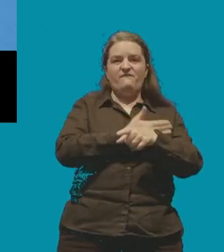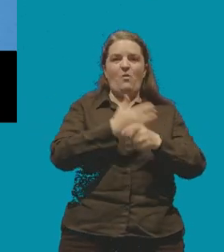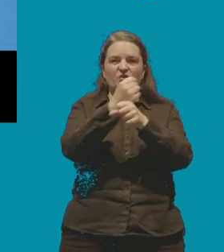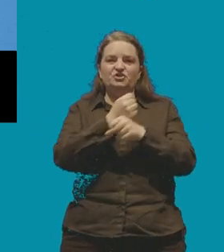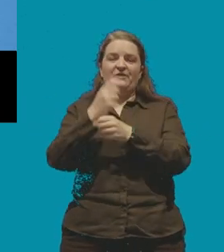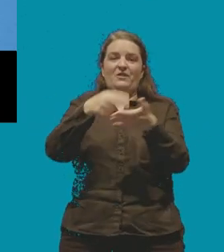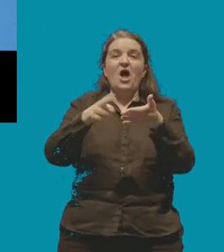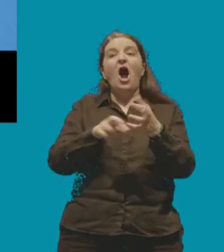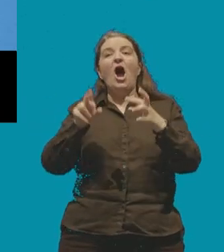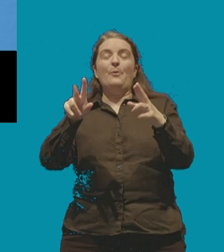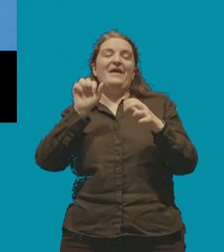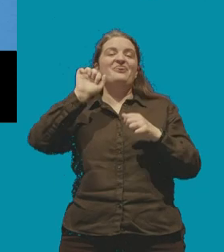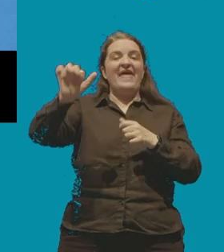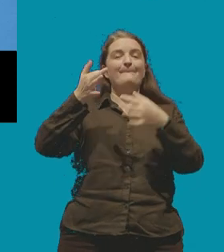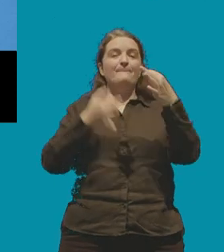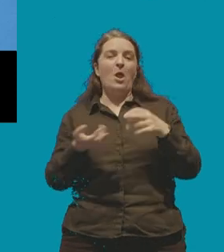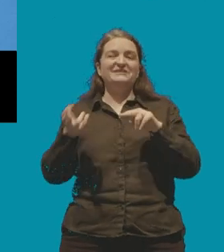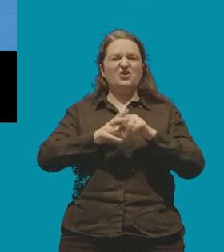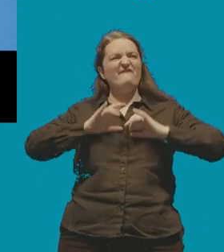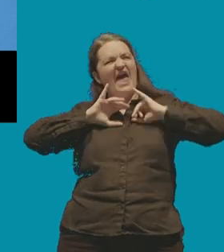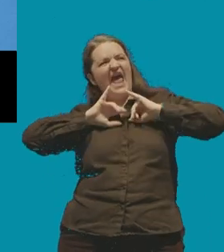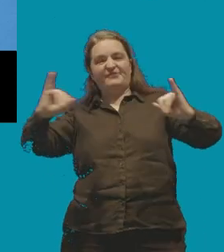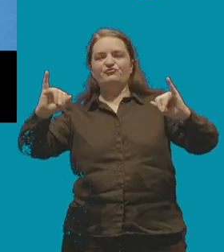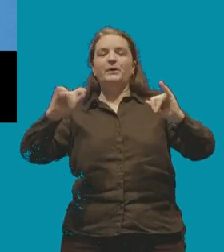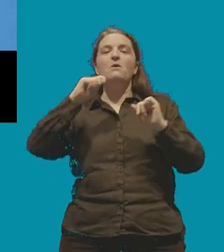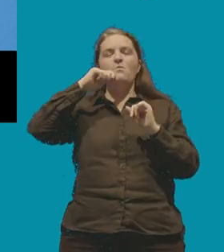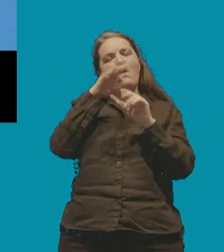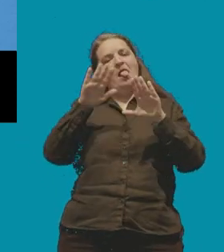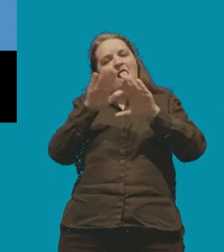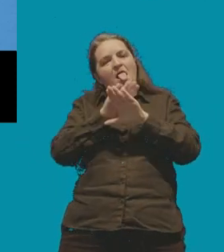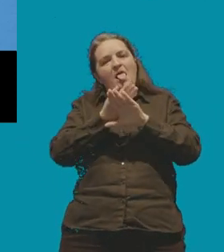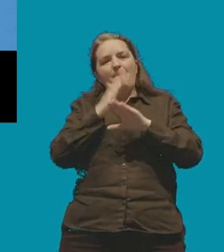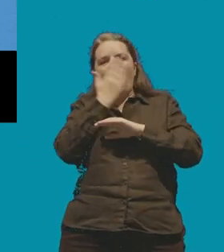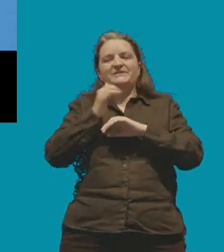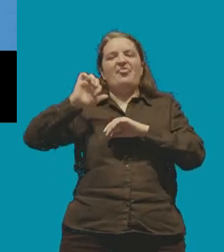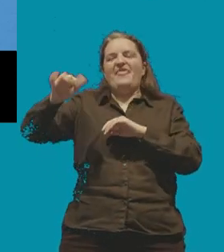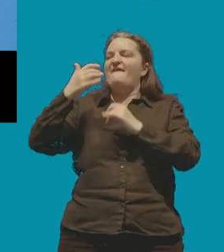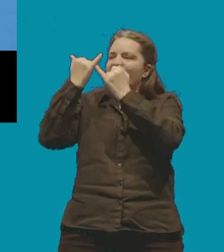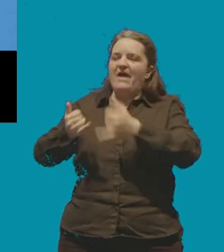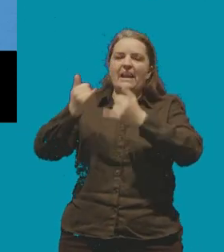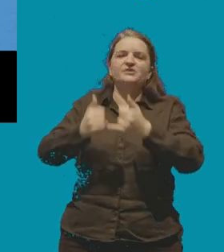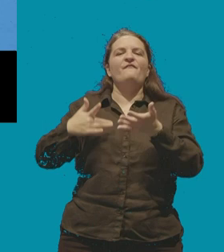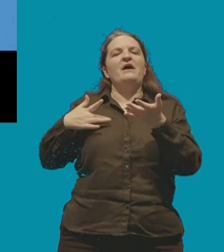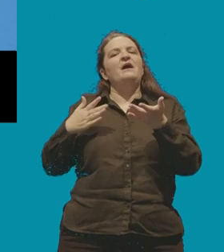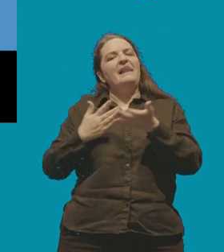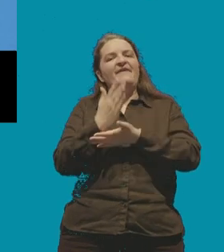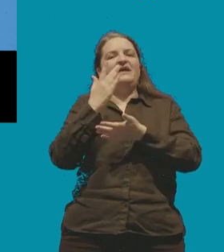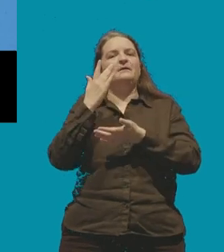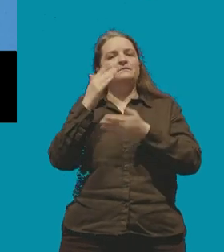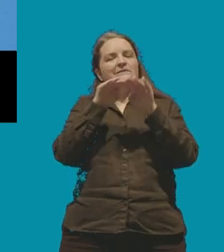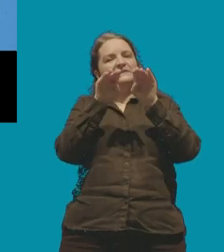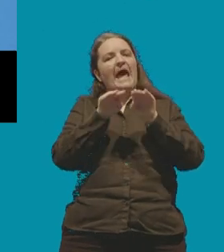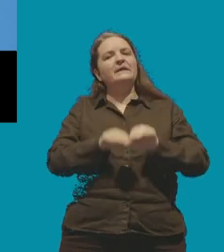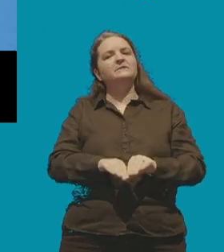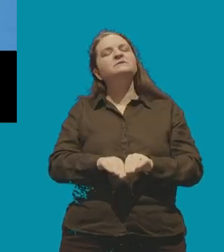of hatred that they so carefully foster will mask their catastrophic failings on the living standards of people in this